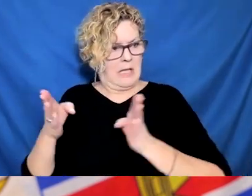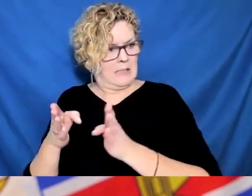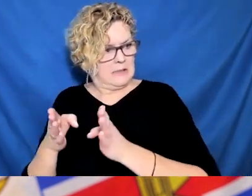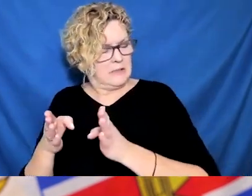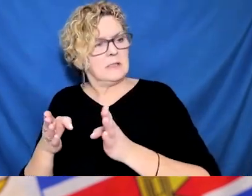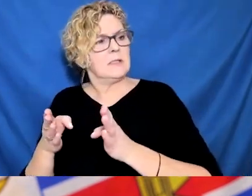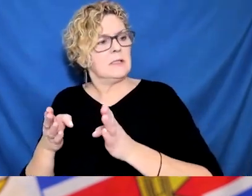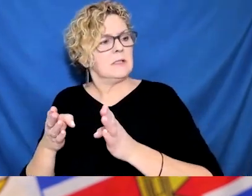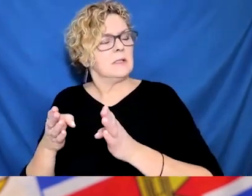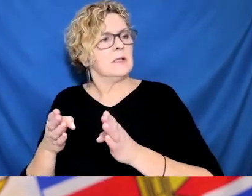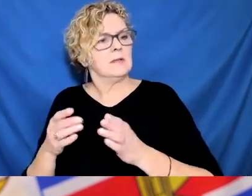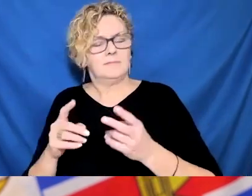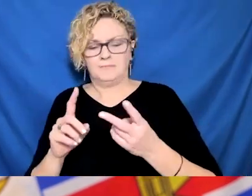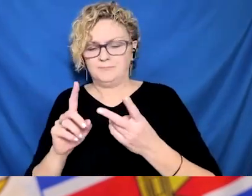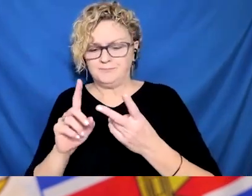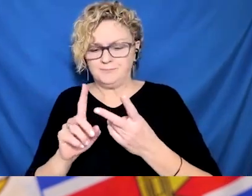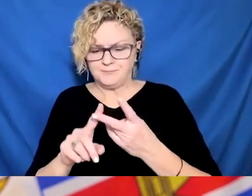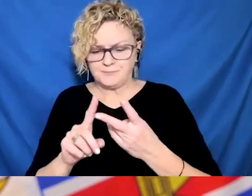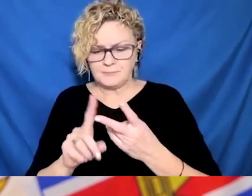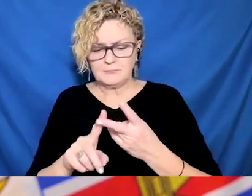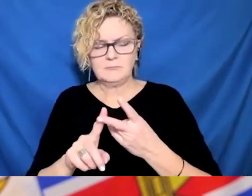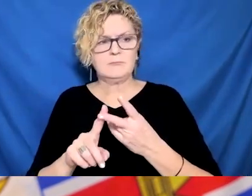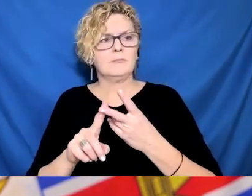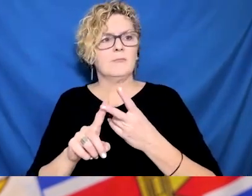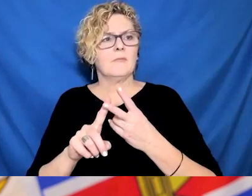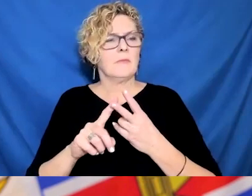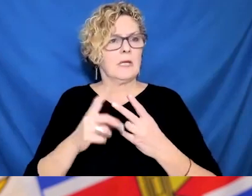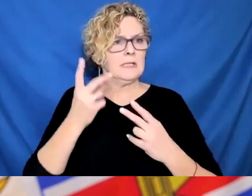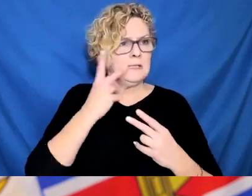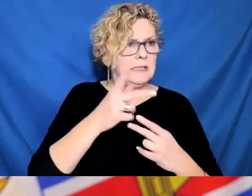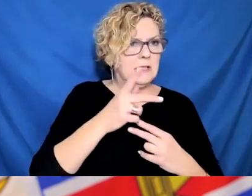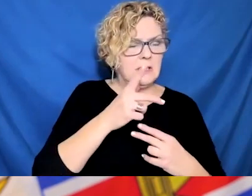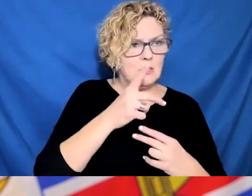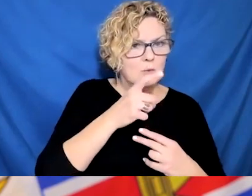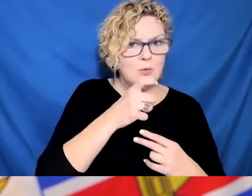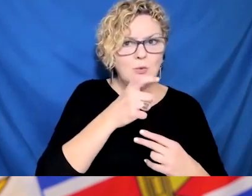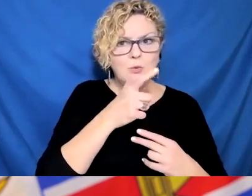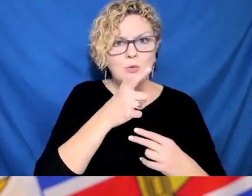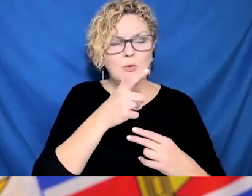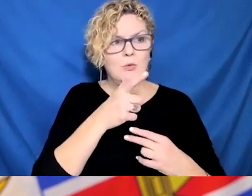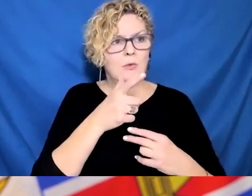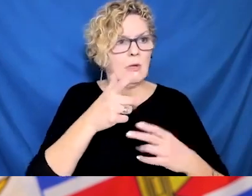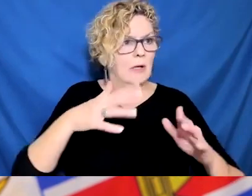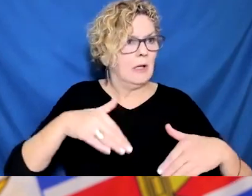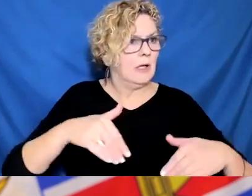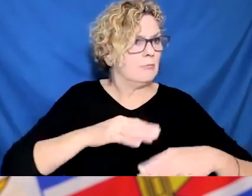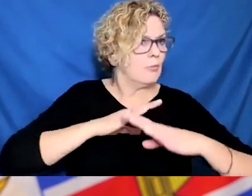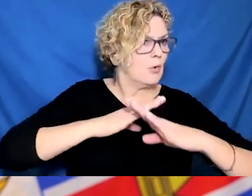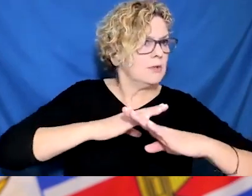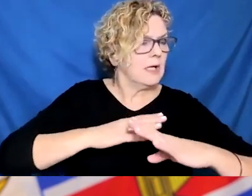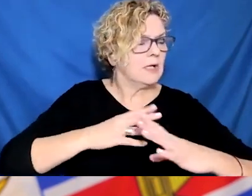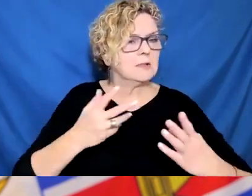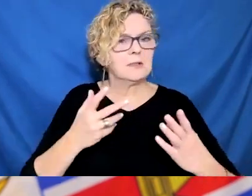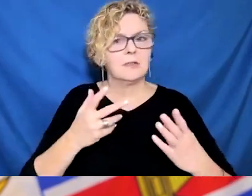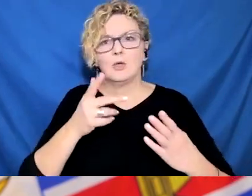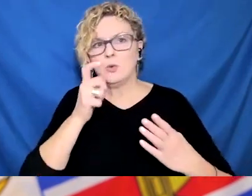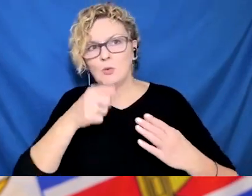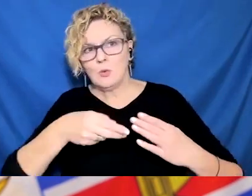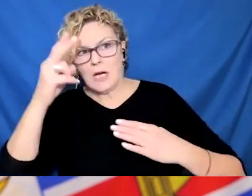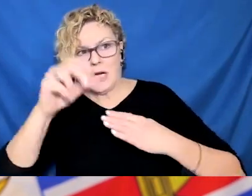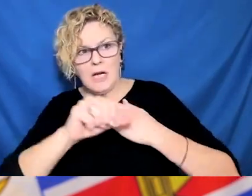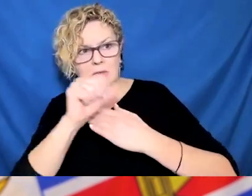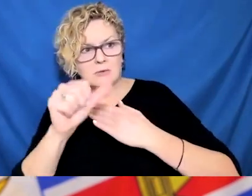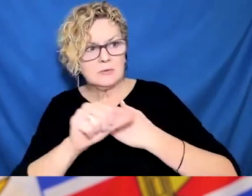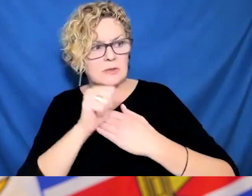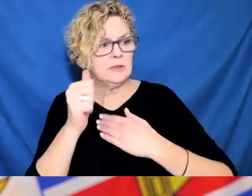is my job to raise that as this is one of the key things that we have to deal with in this phase of the pandemic. And we're not